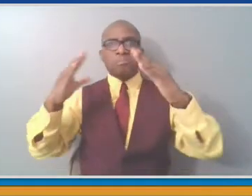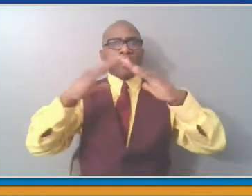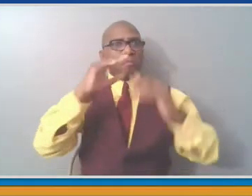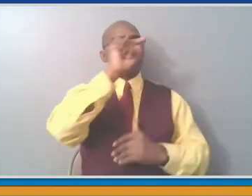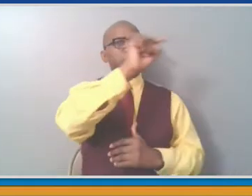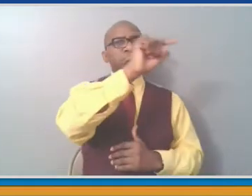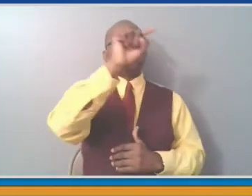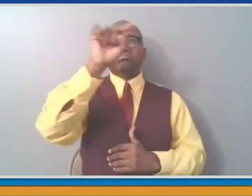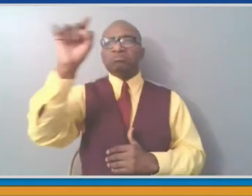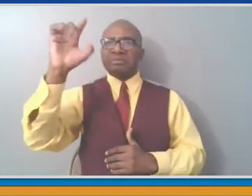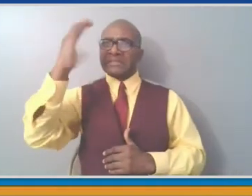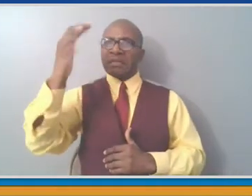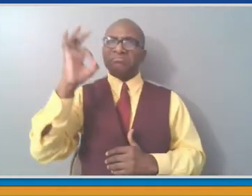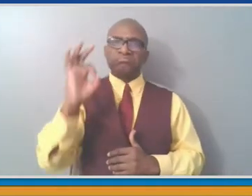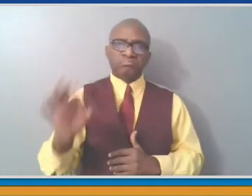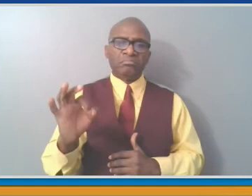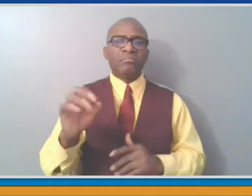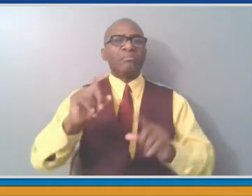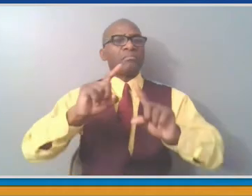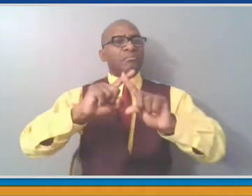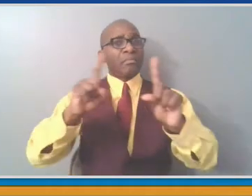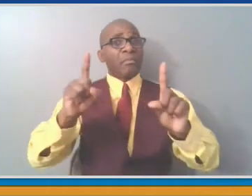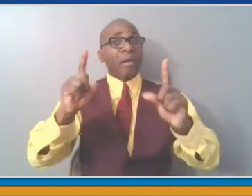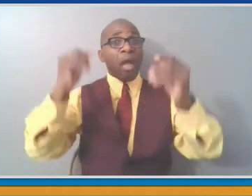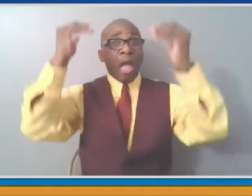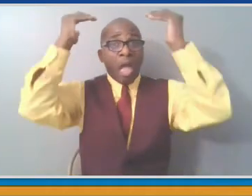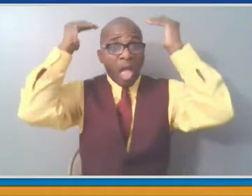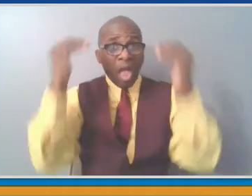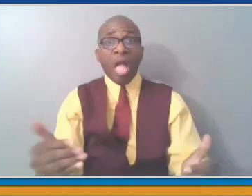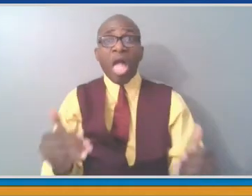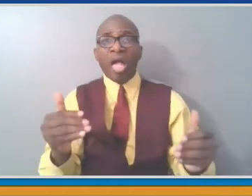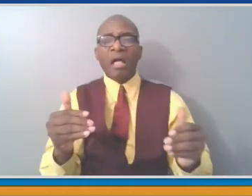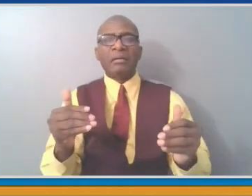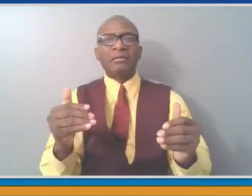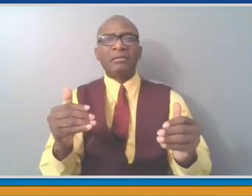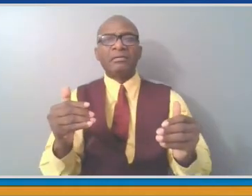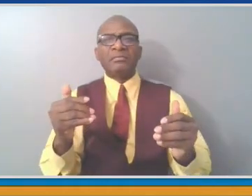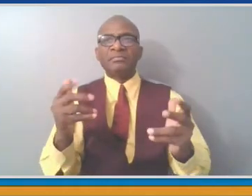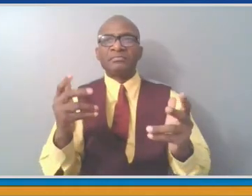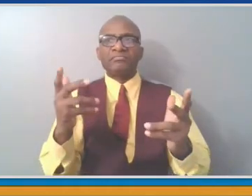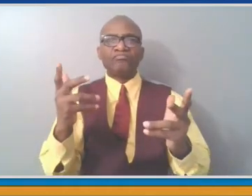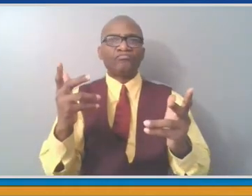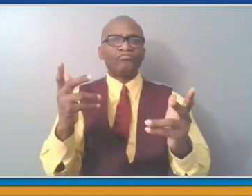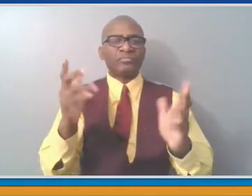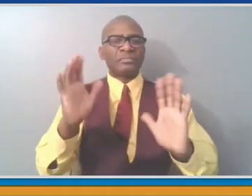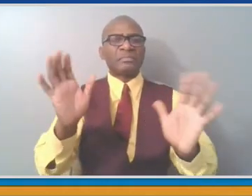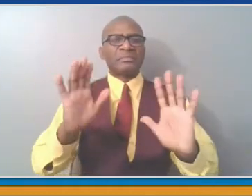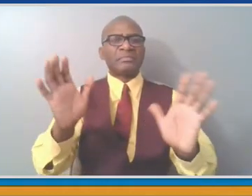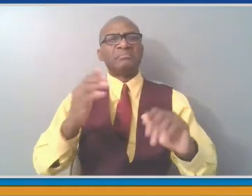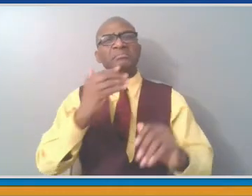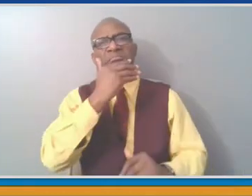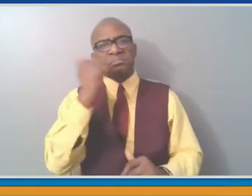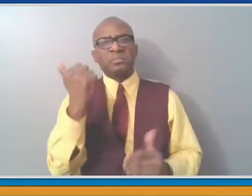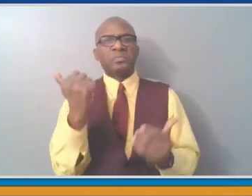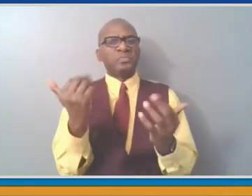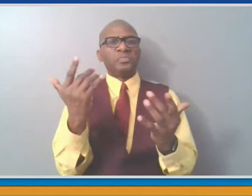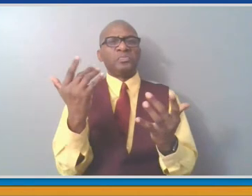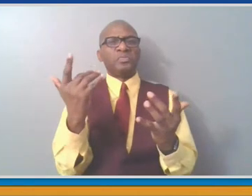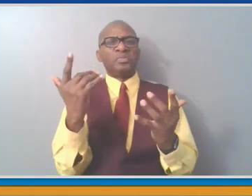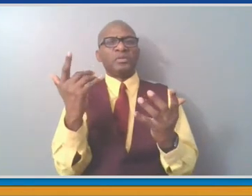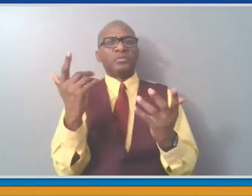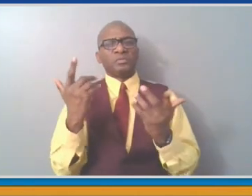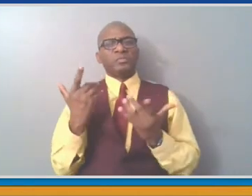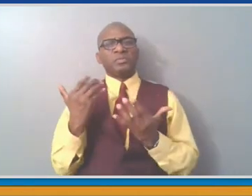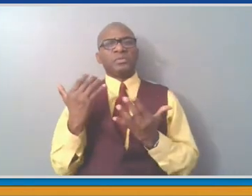in spread that's significant, we will shut any one or more of these facilities down. Not because we want to, but because we will put the safety of residents